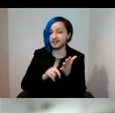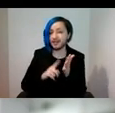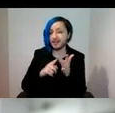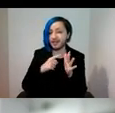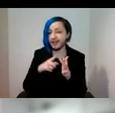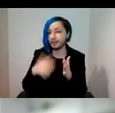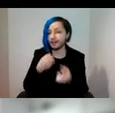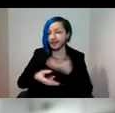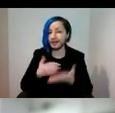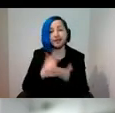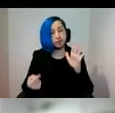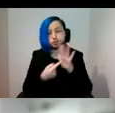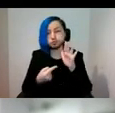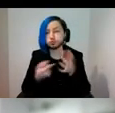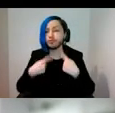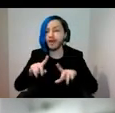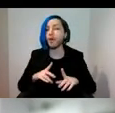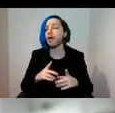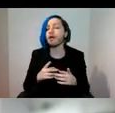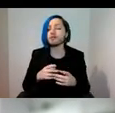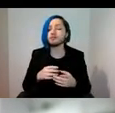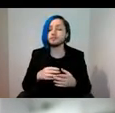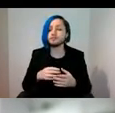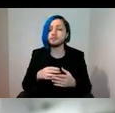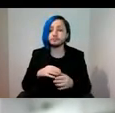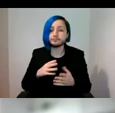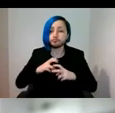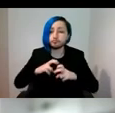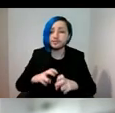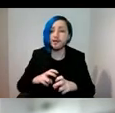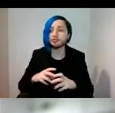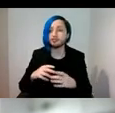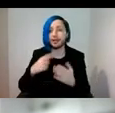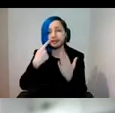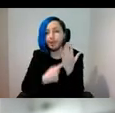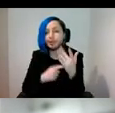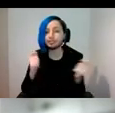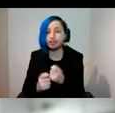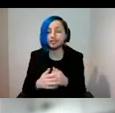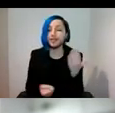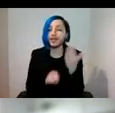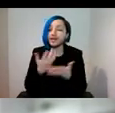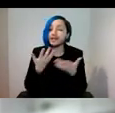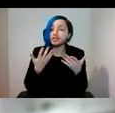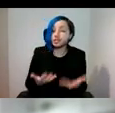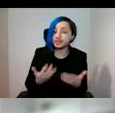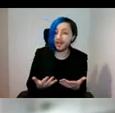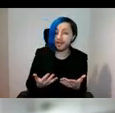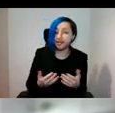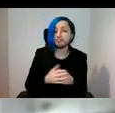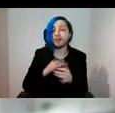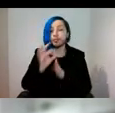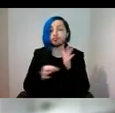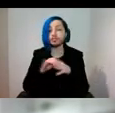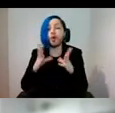collective ambitions and the need for resource and policy change. Today's event and the wider project bring together